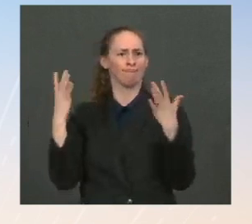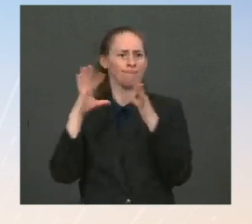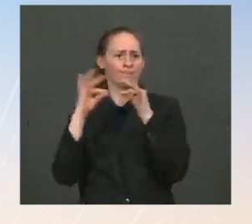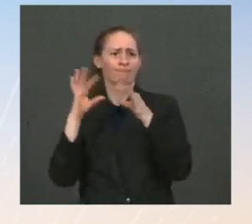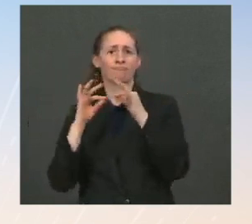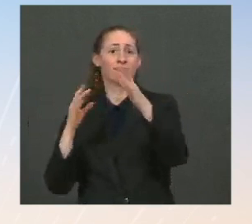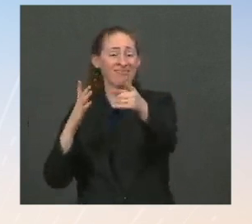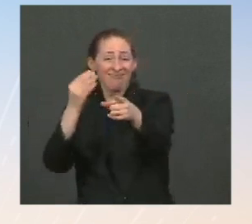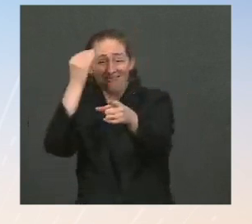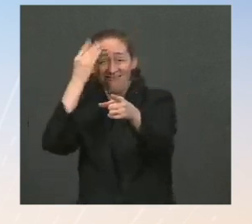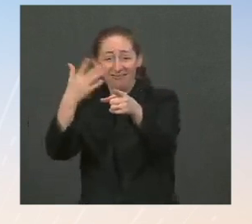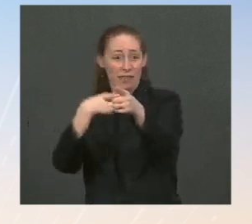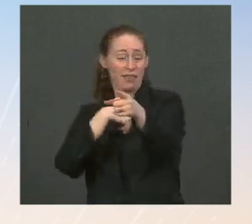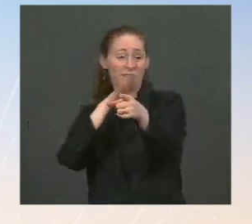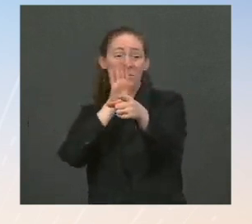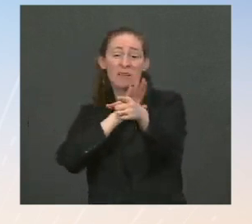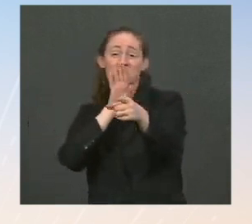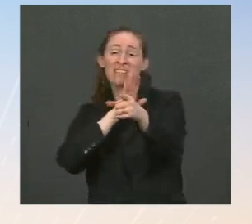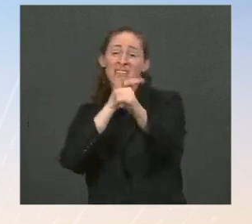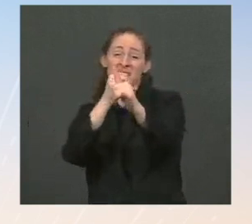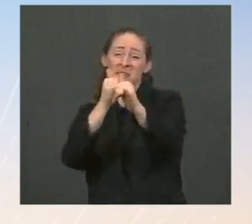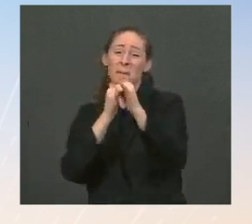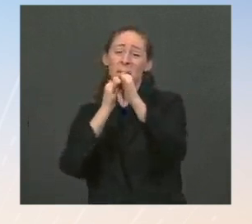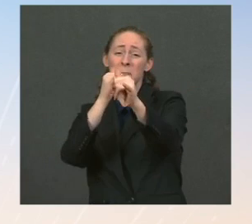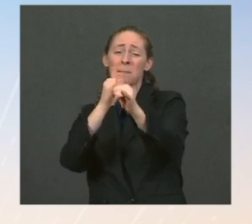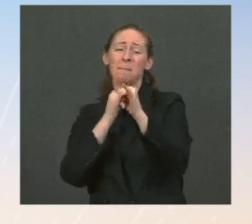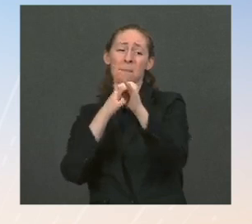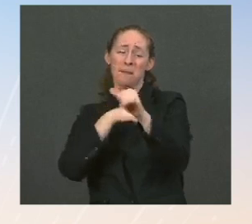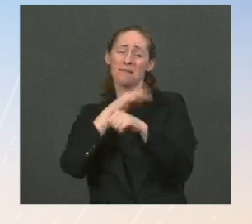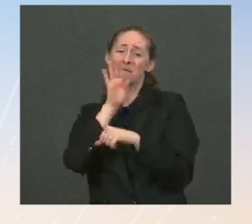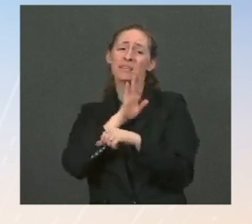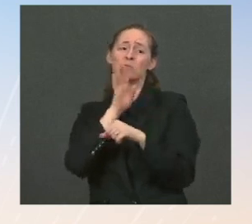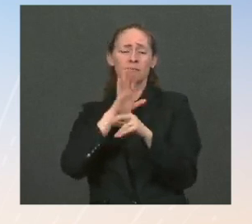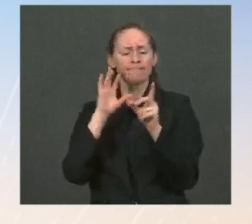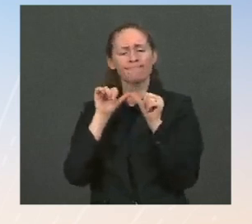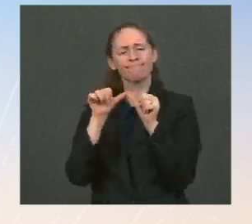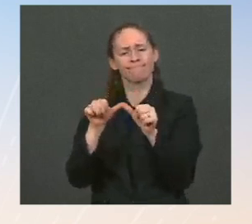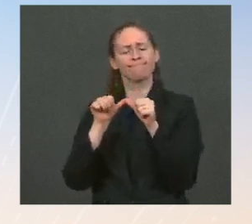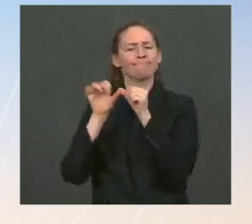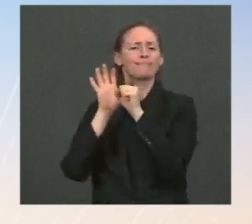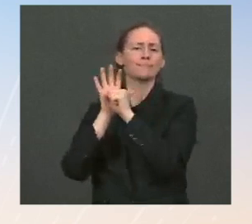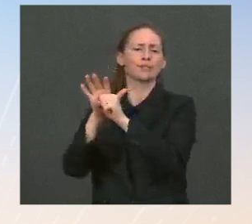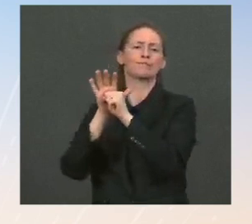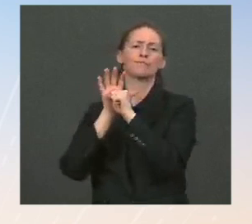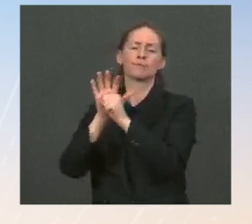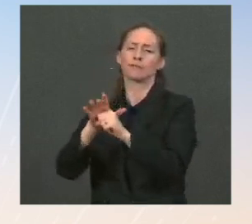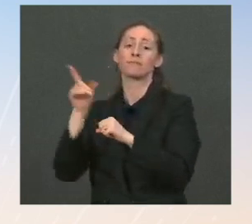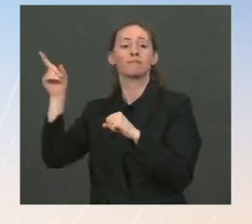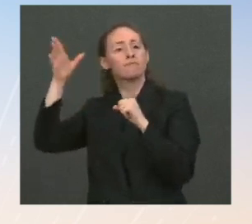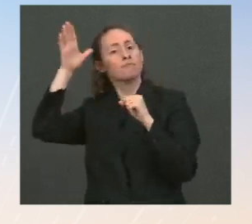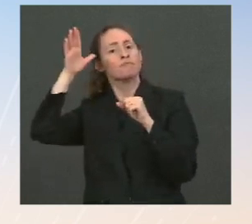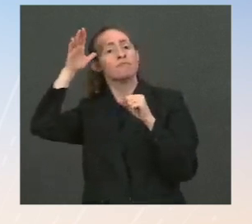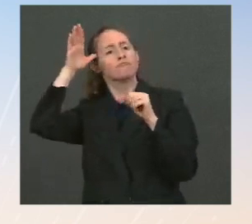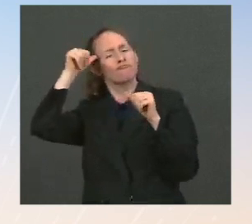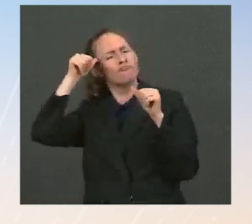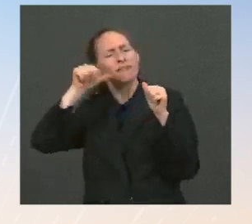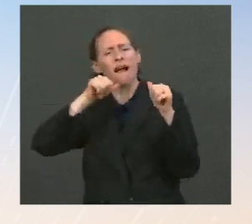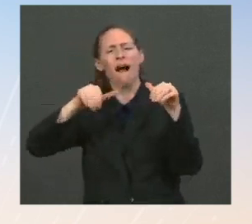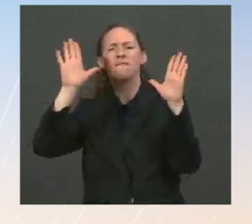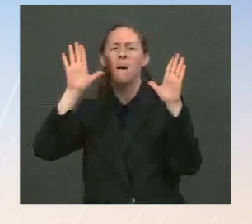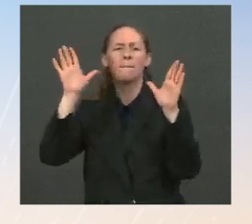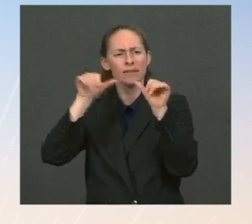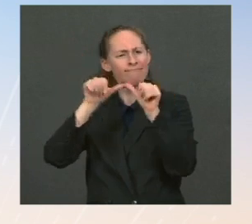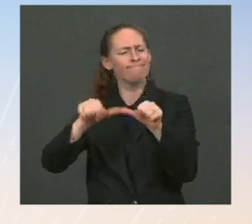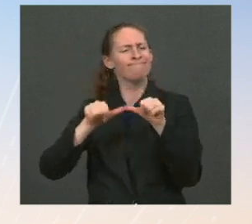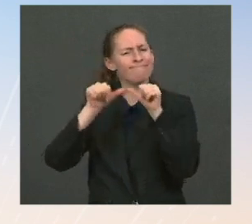everybody else is frustrated on this. And so we're going to continue, the President's going to continue to voice, you know, voice his concern and continue to